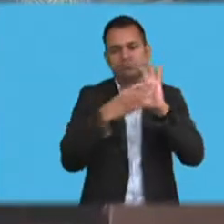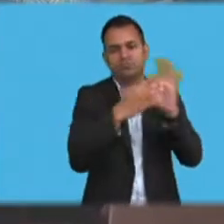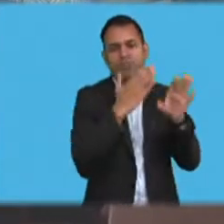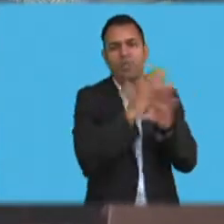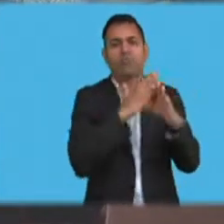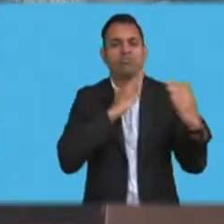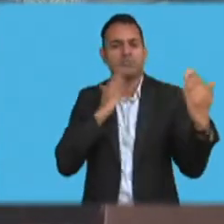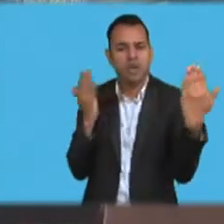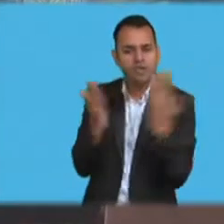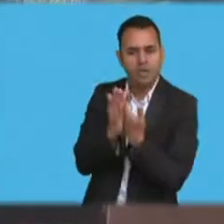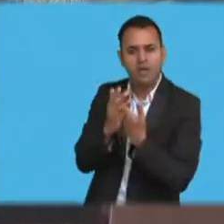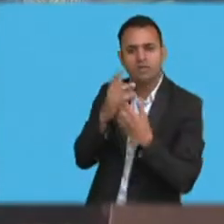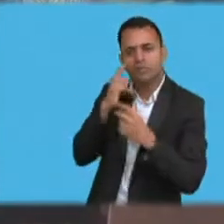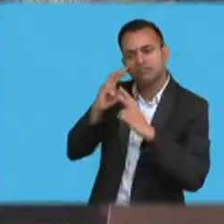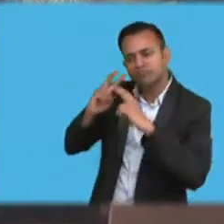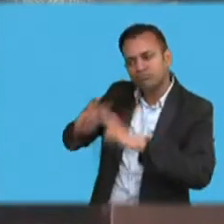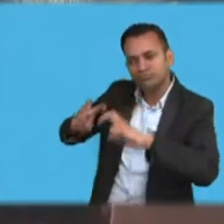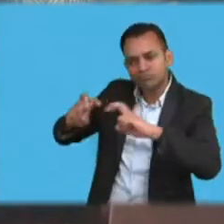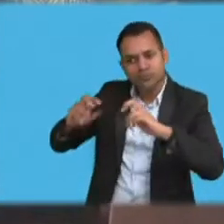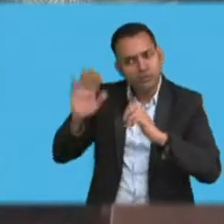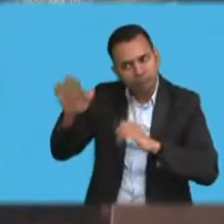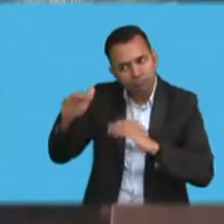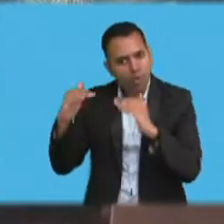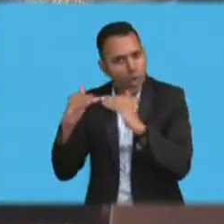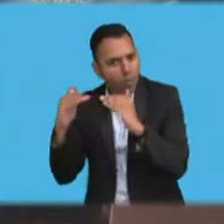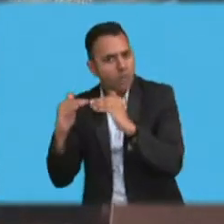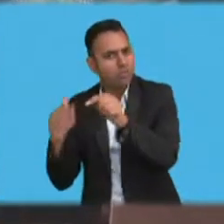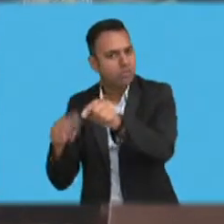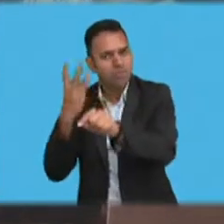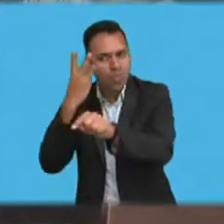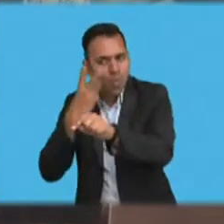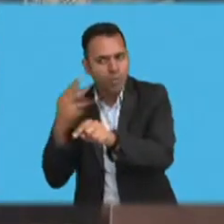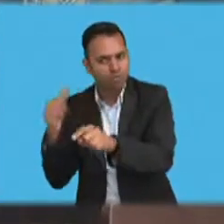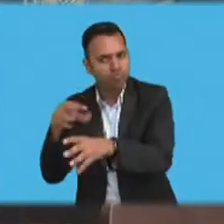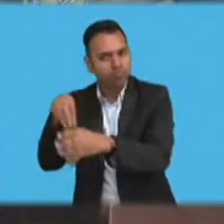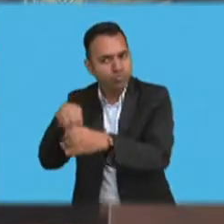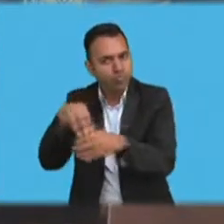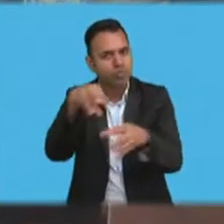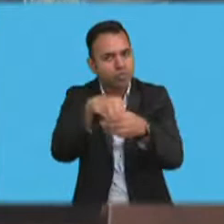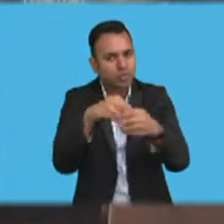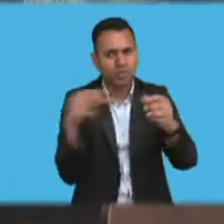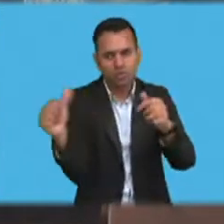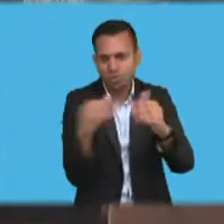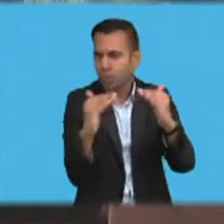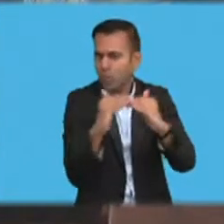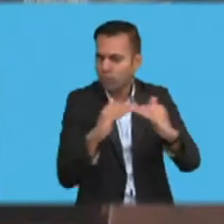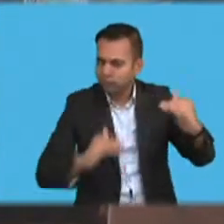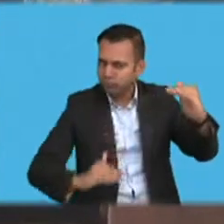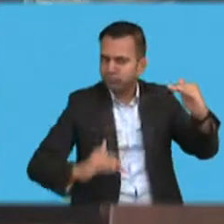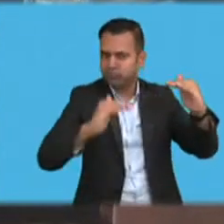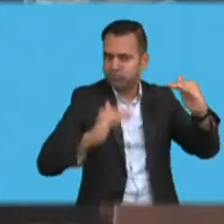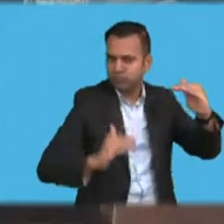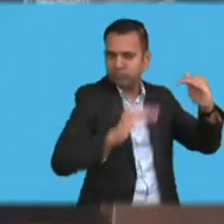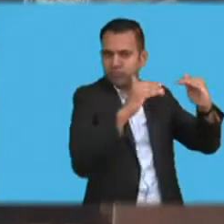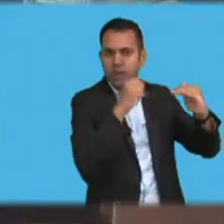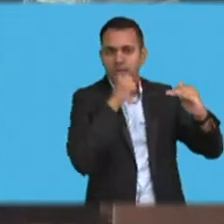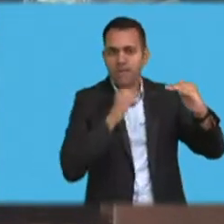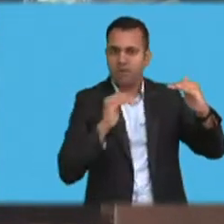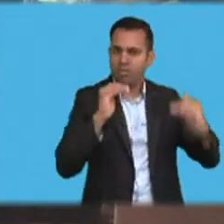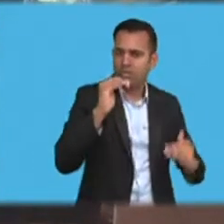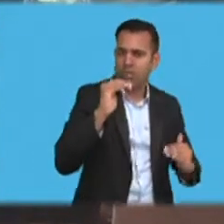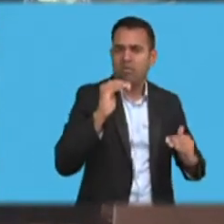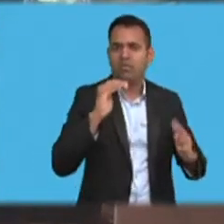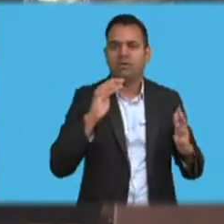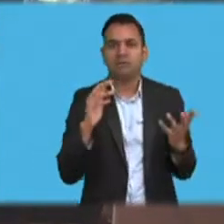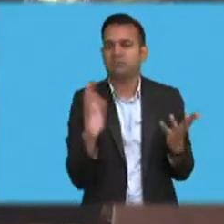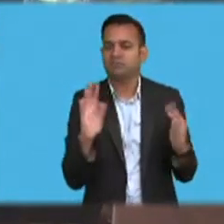be provided to them. The Ministry's annual corporate plan further reflects the recognition and commitment that the Ministry